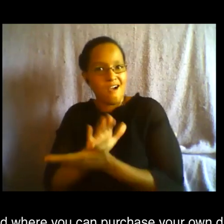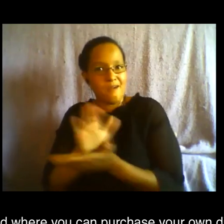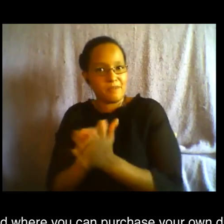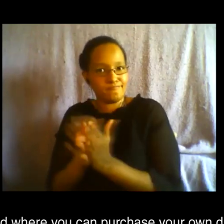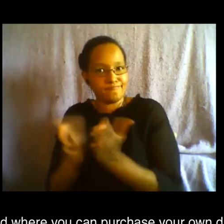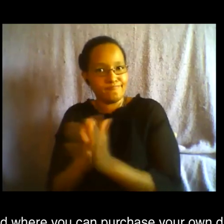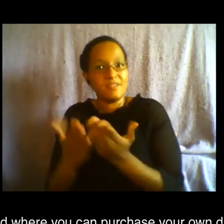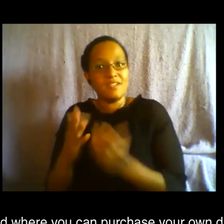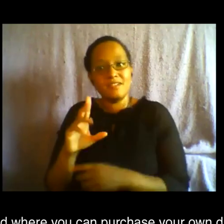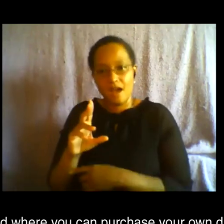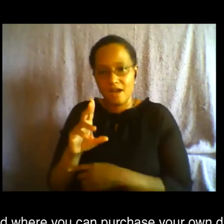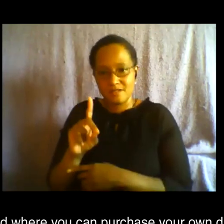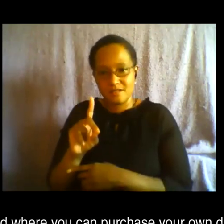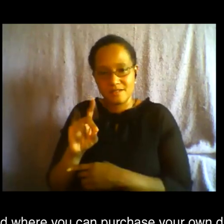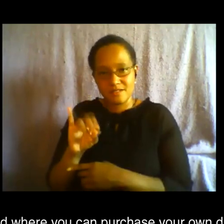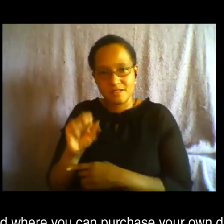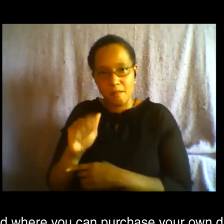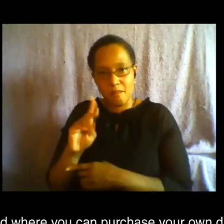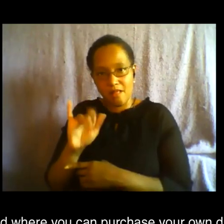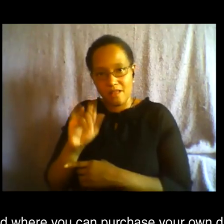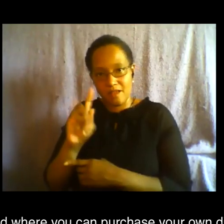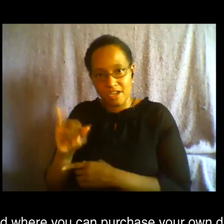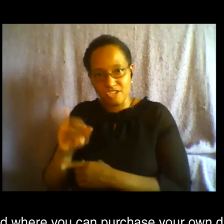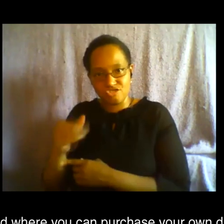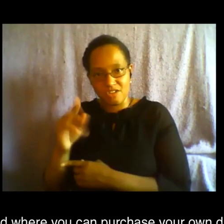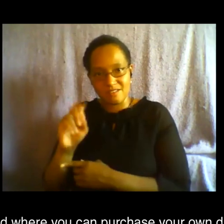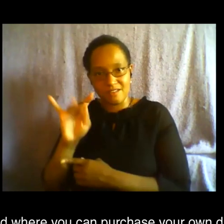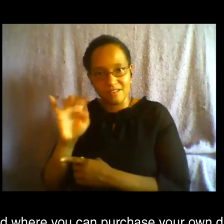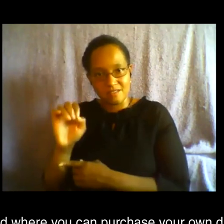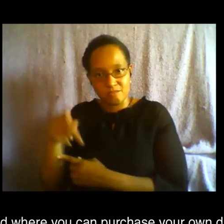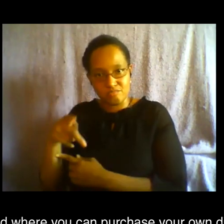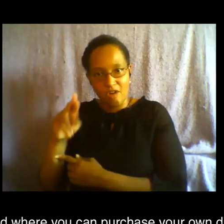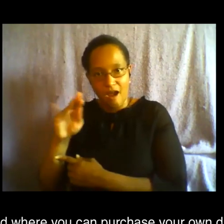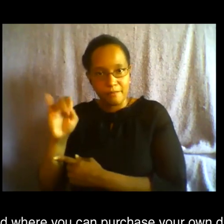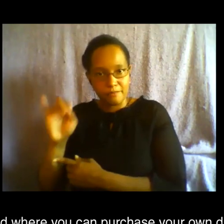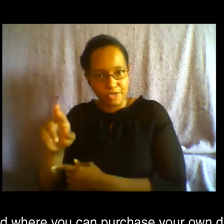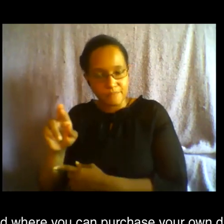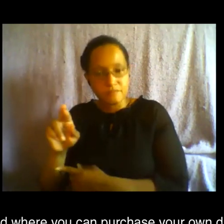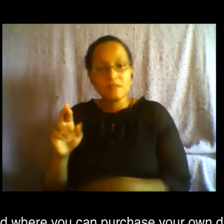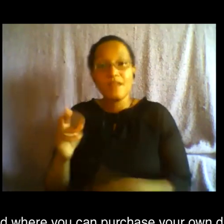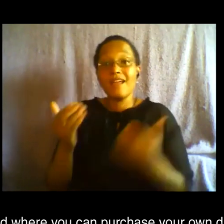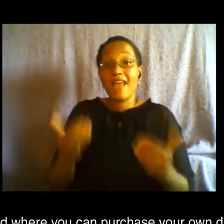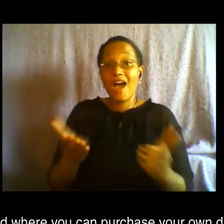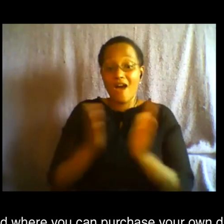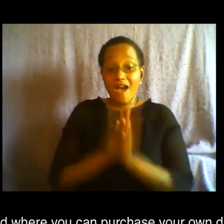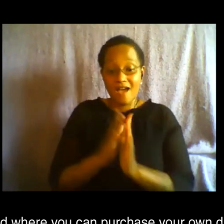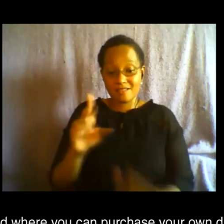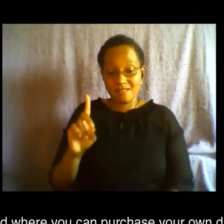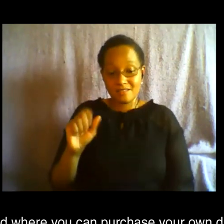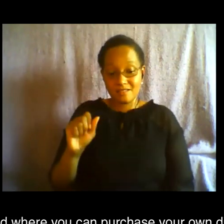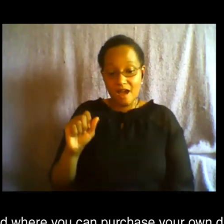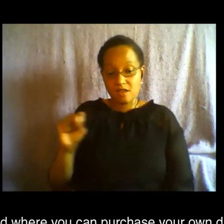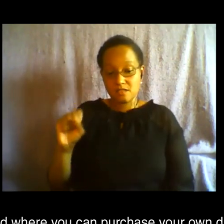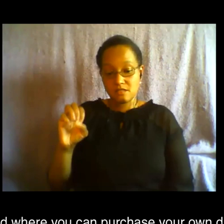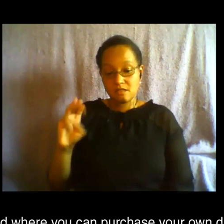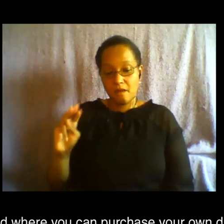invite dasam na from nobody is disposable to offer us some information and a call